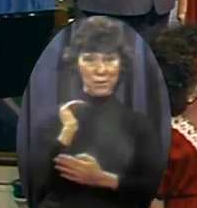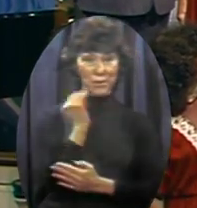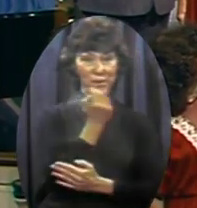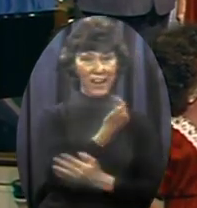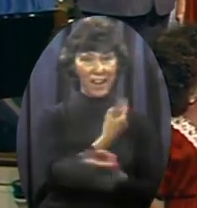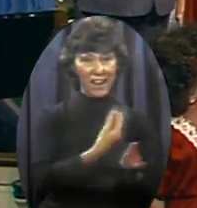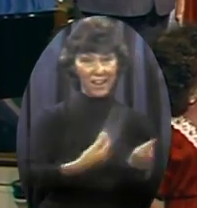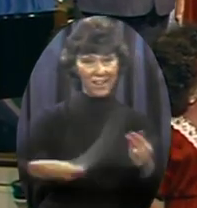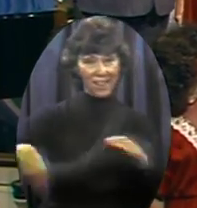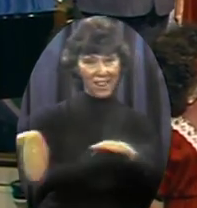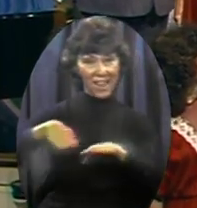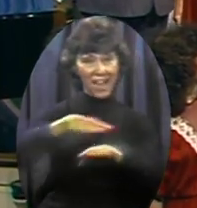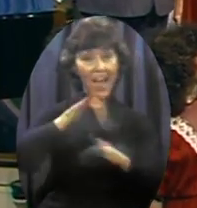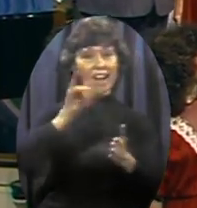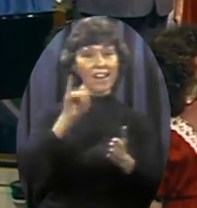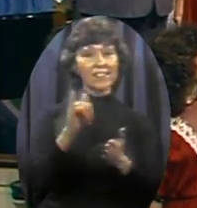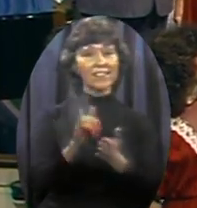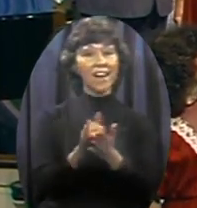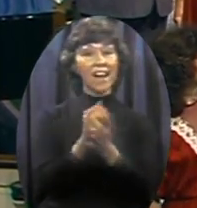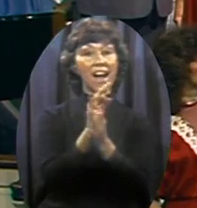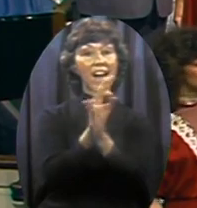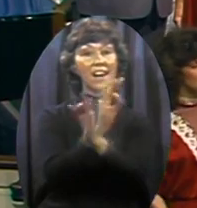land that's free